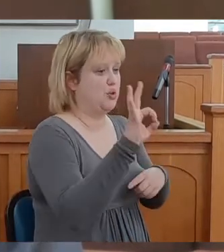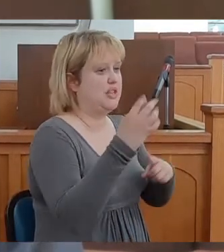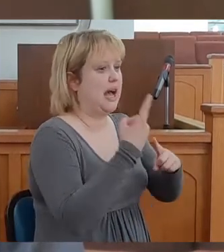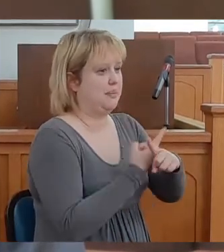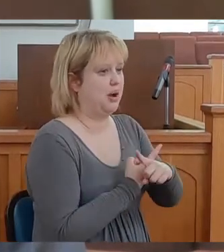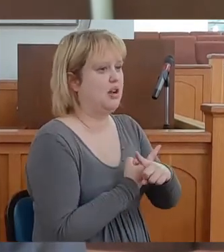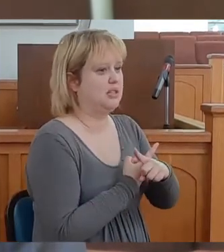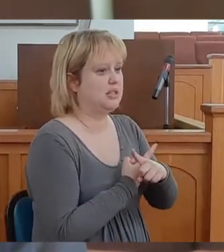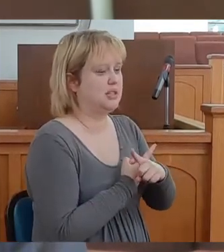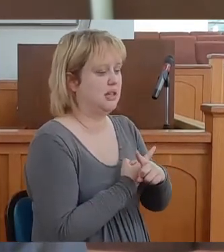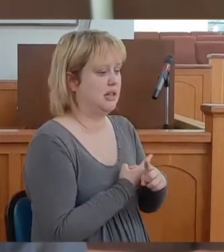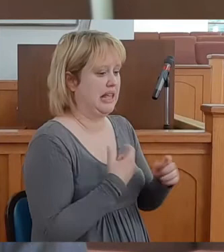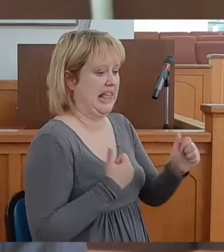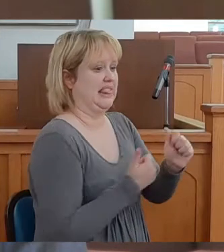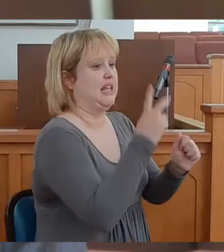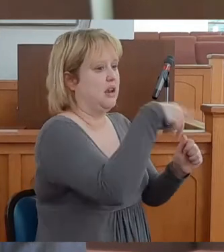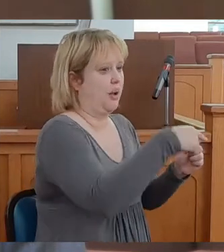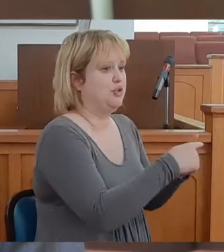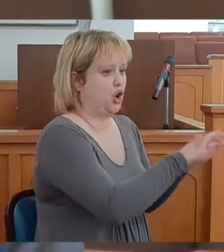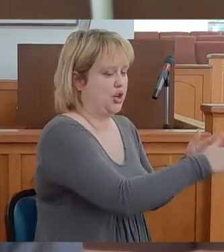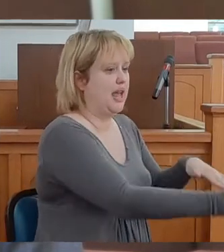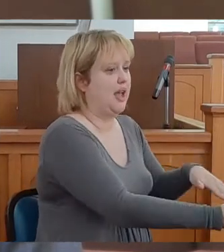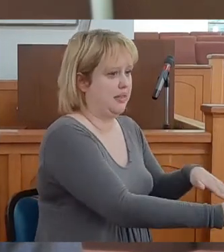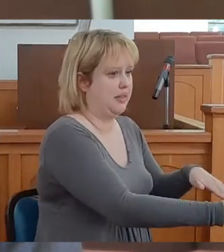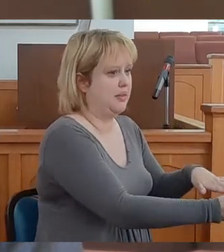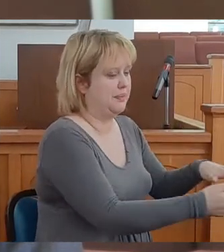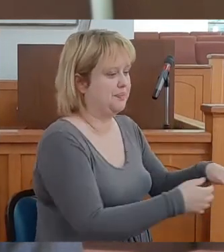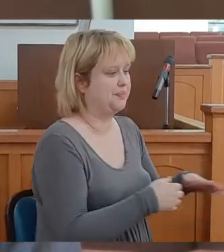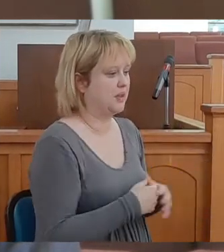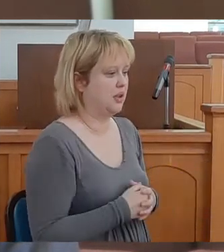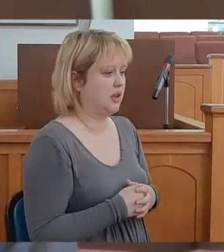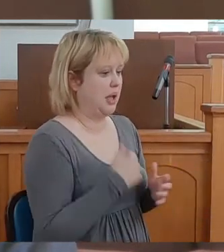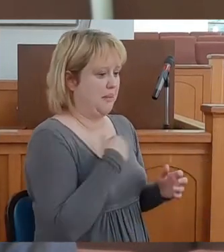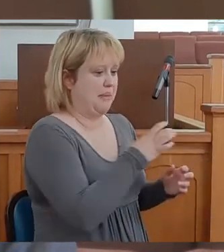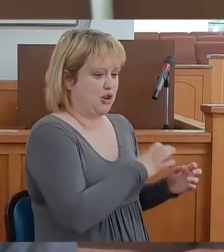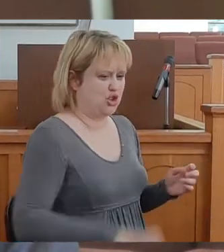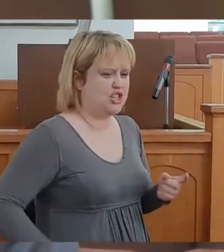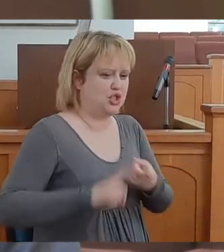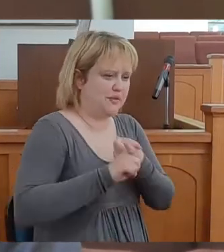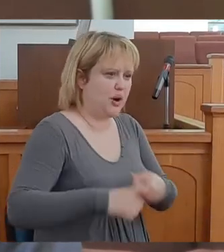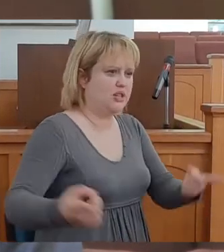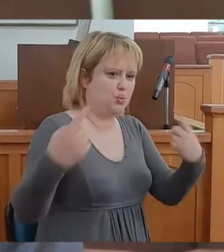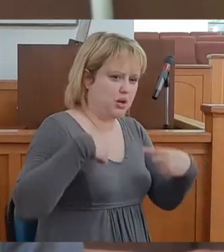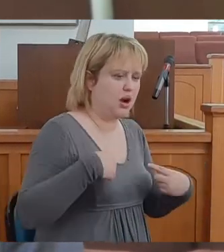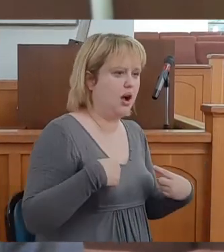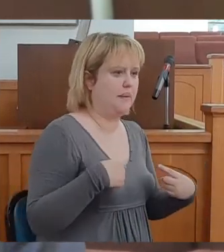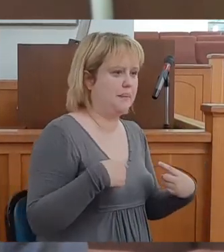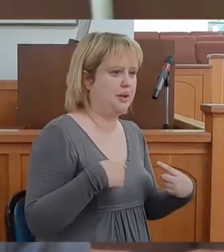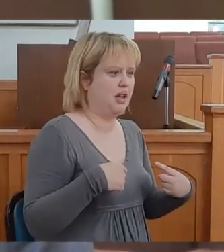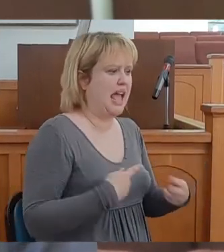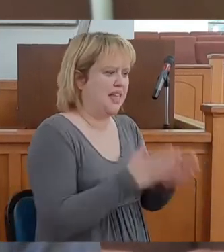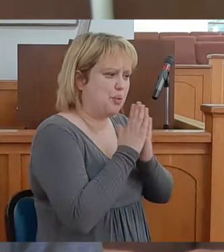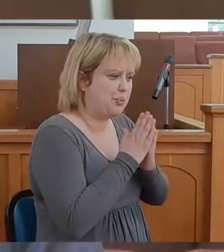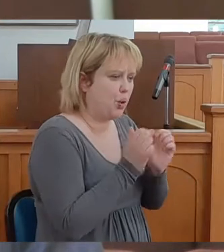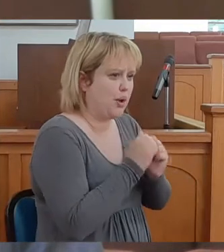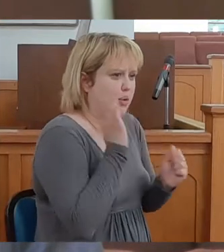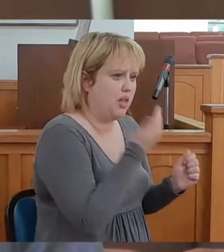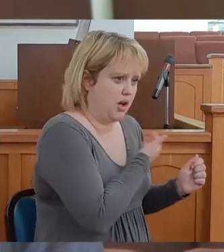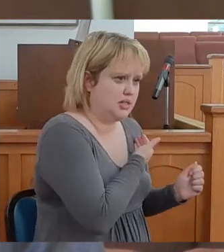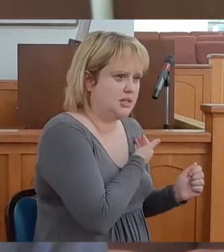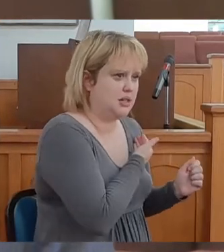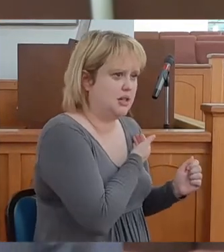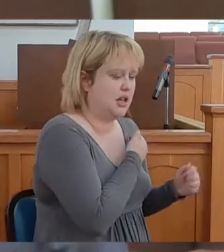nine months, leading up to her death, my Christian friends would come over, and they would pray with us.